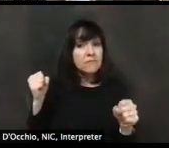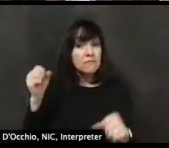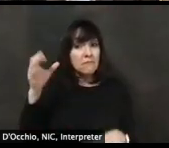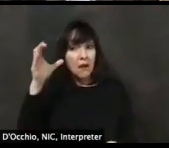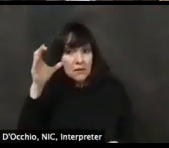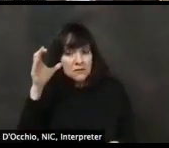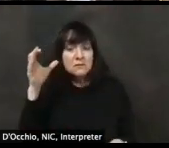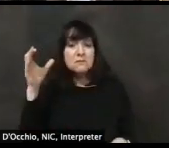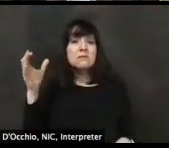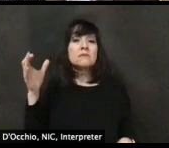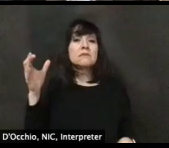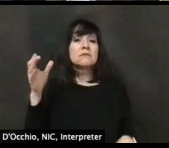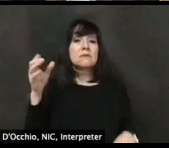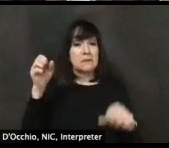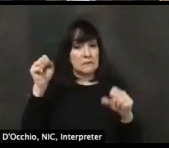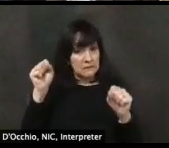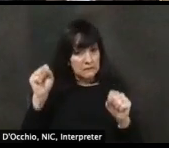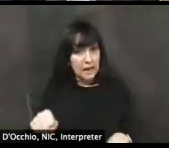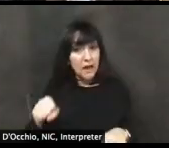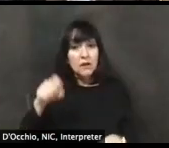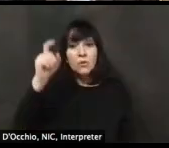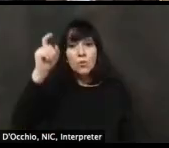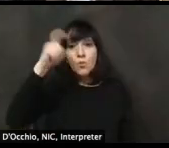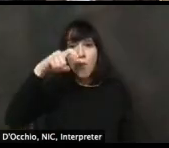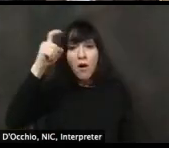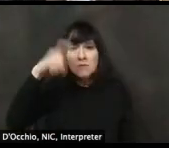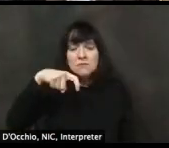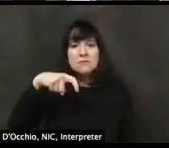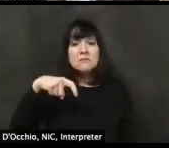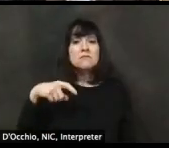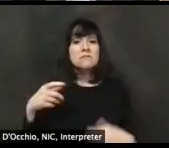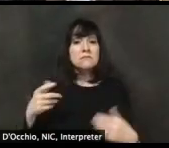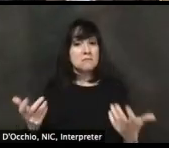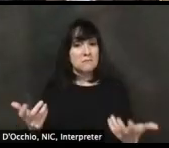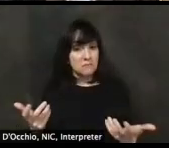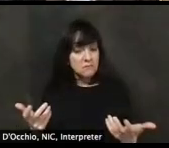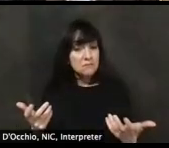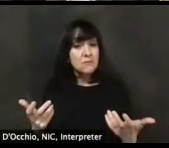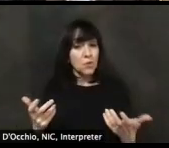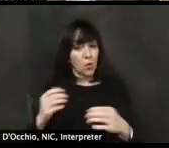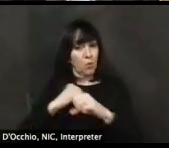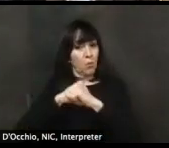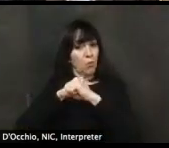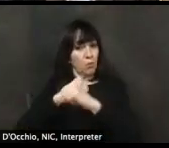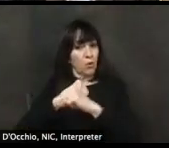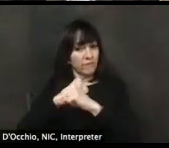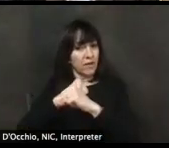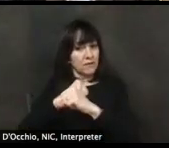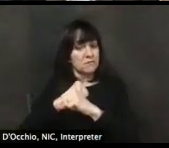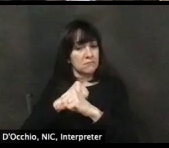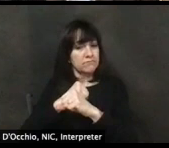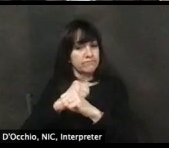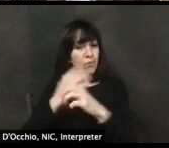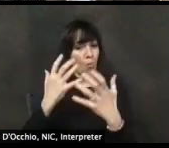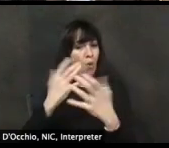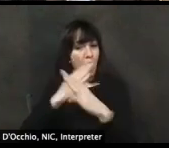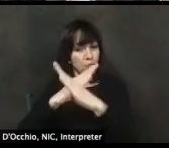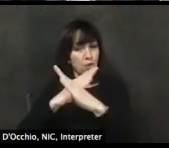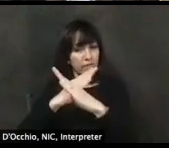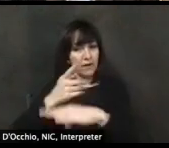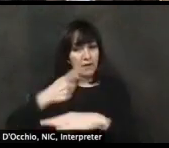we, you know, do what we need to do to prevent, prevent the spread and it's hard. Um, but, uh,